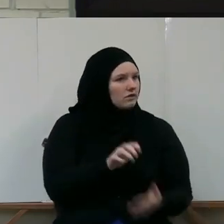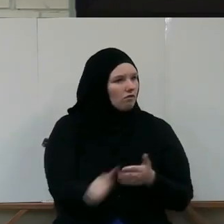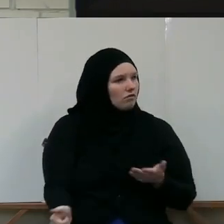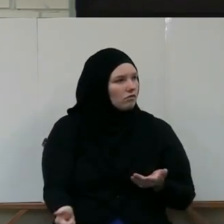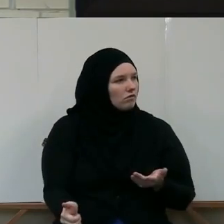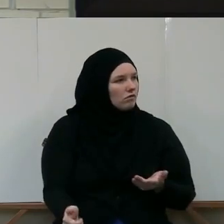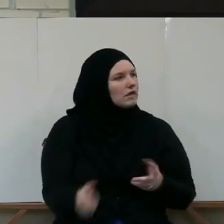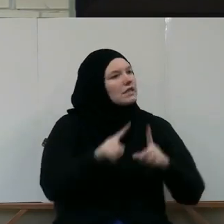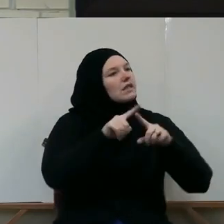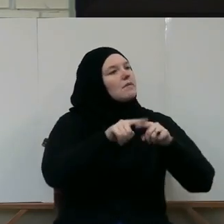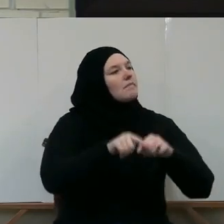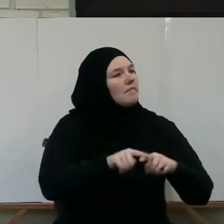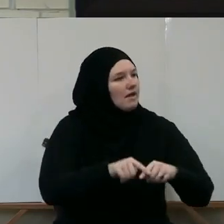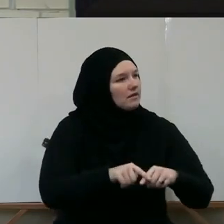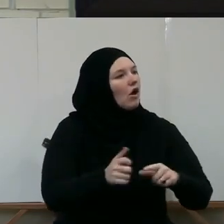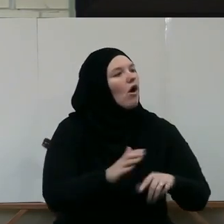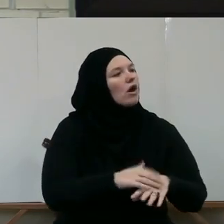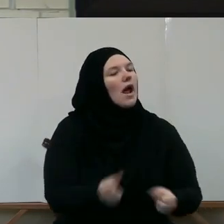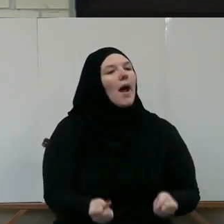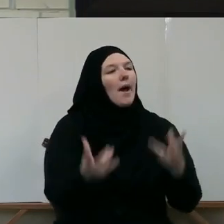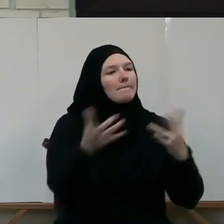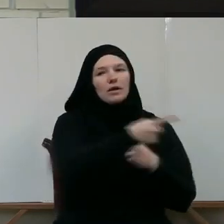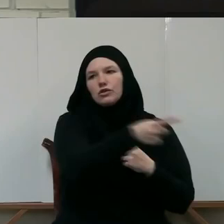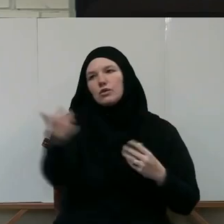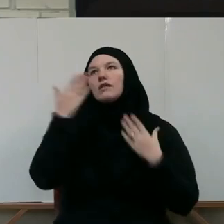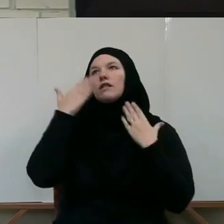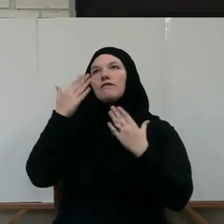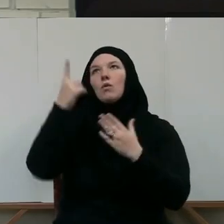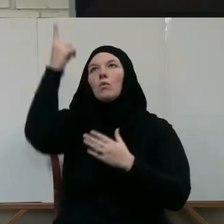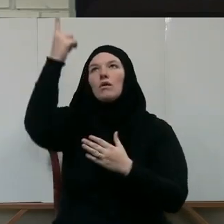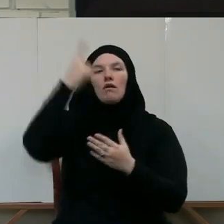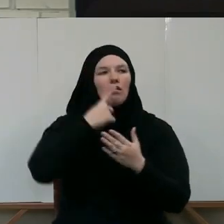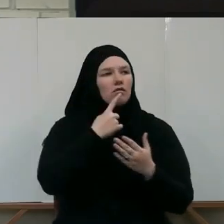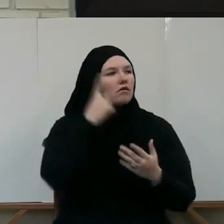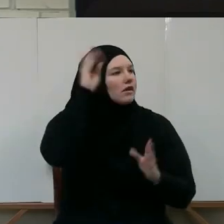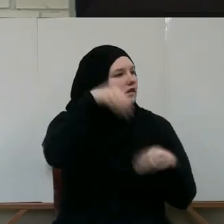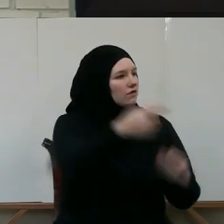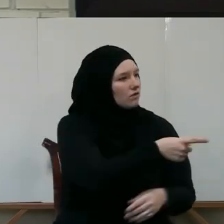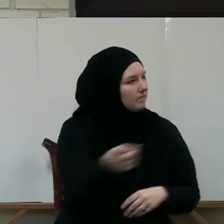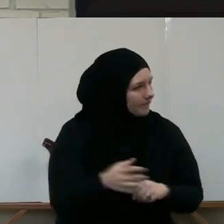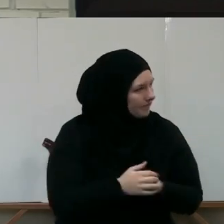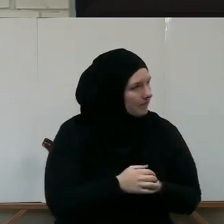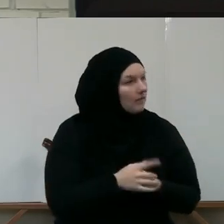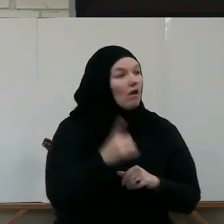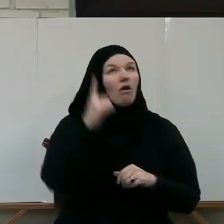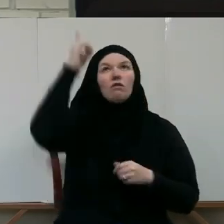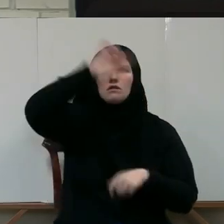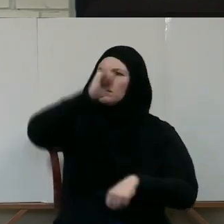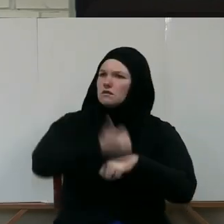It depends on How much you appreciate What Allah sets So Allah sets Penalties